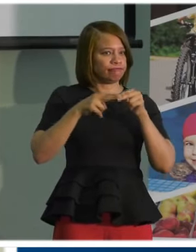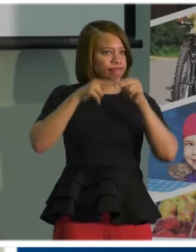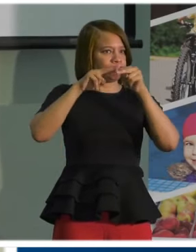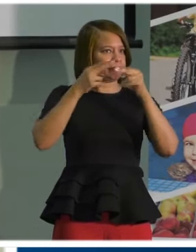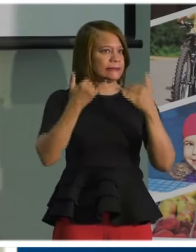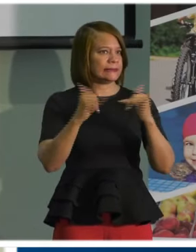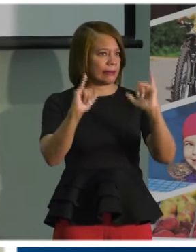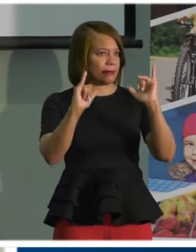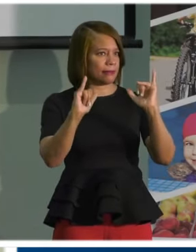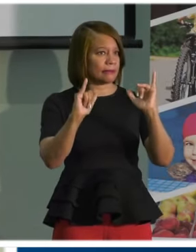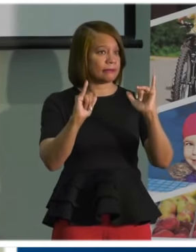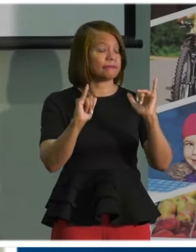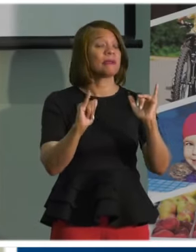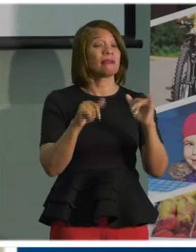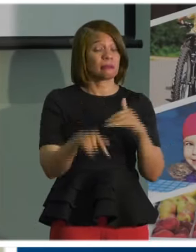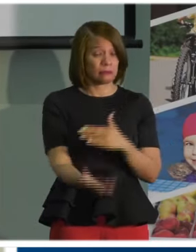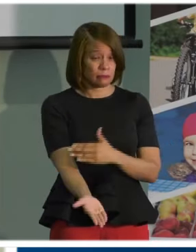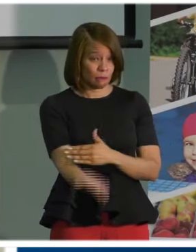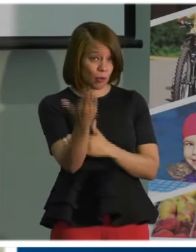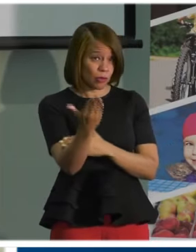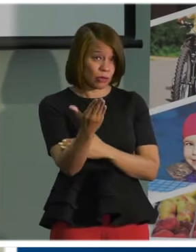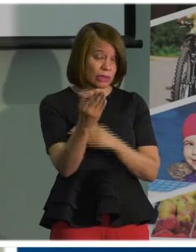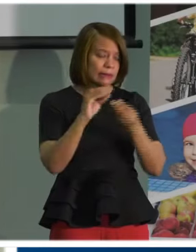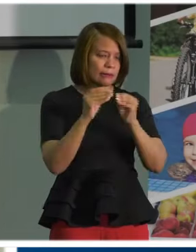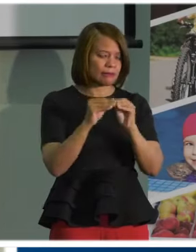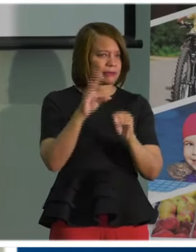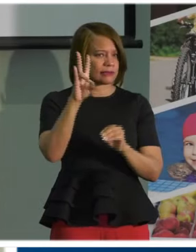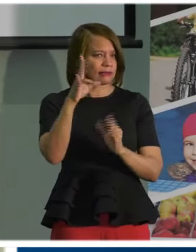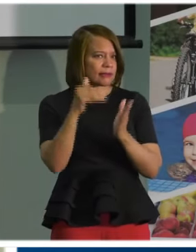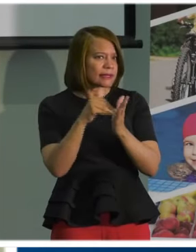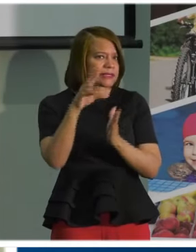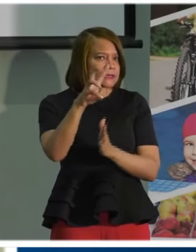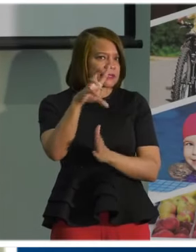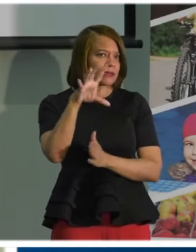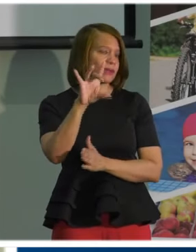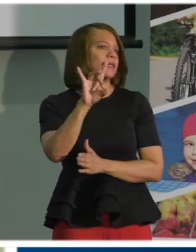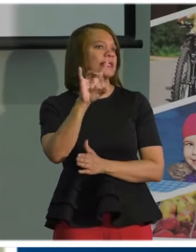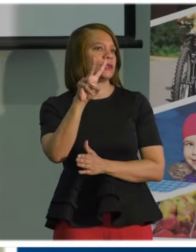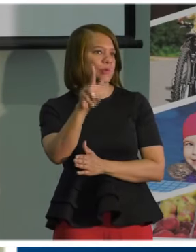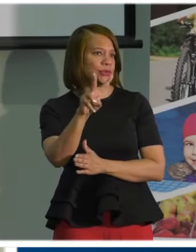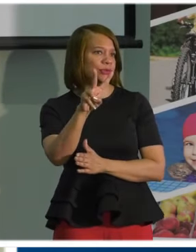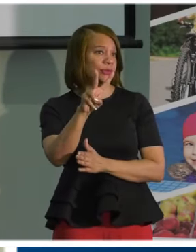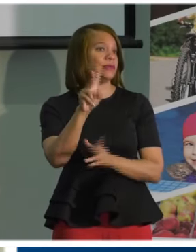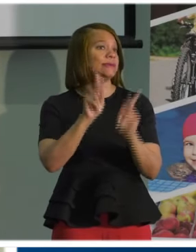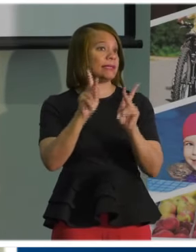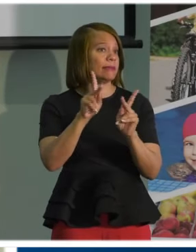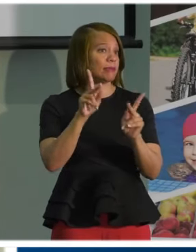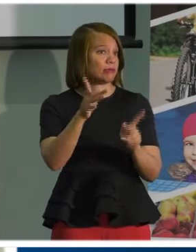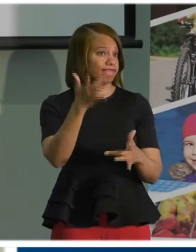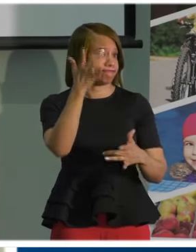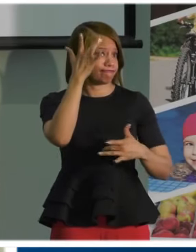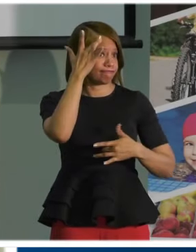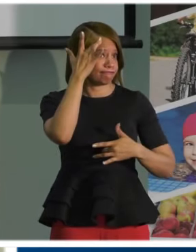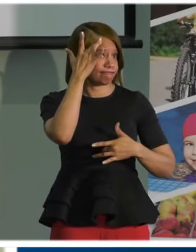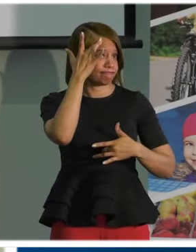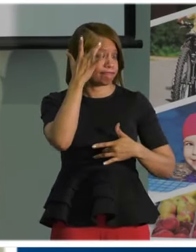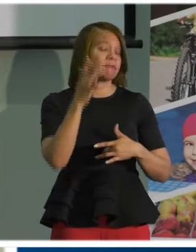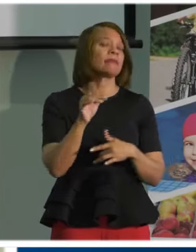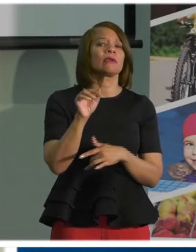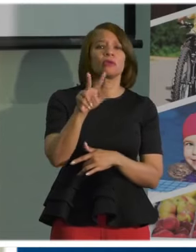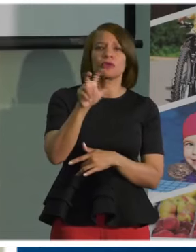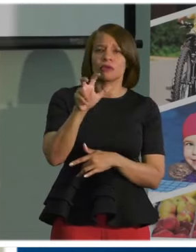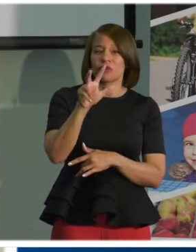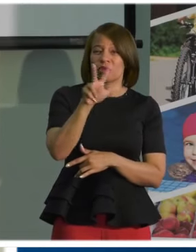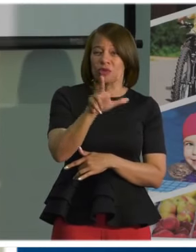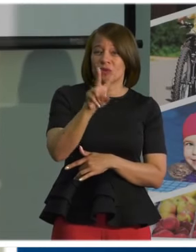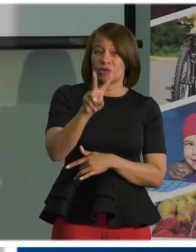morning here in Columbus we have 7,682 cases and unfortunately we've had 332